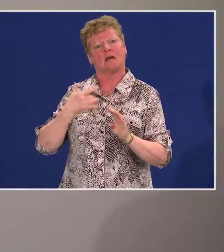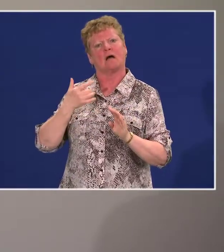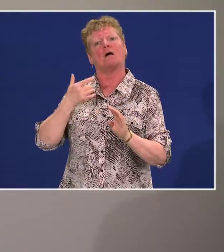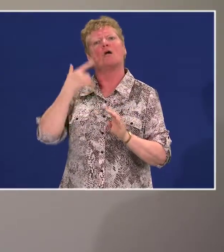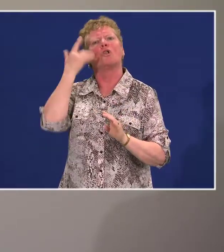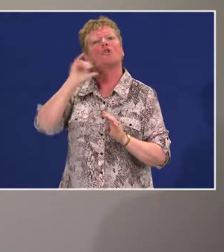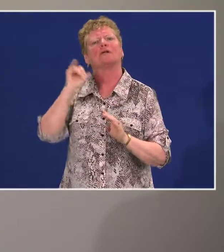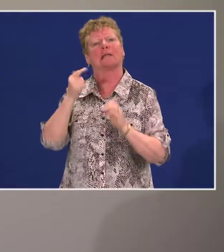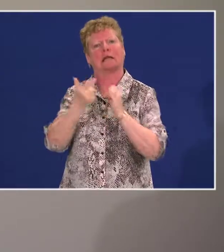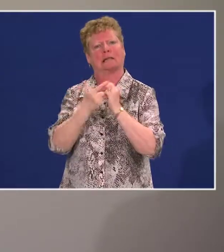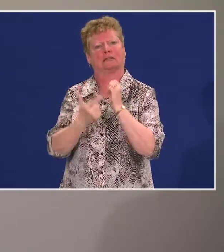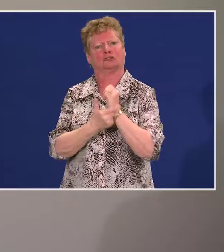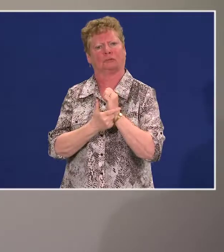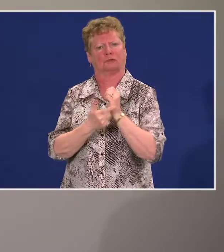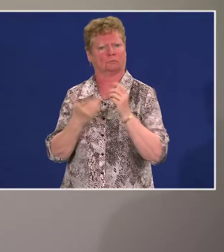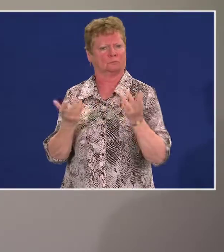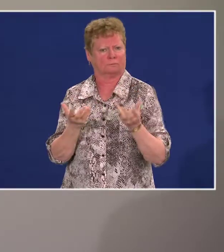section.